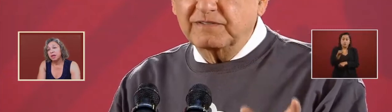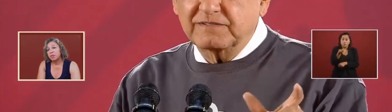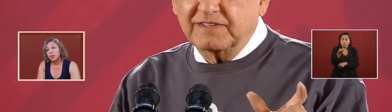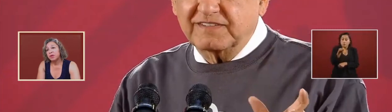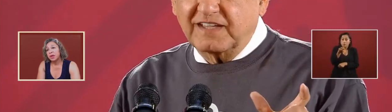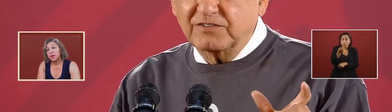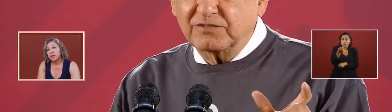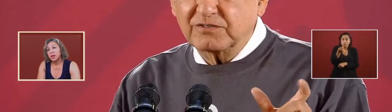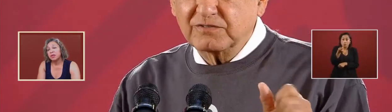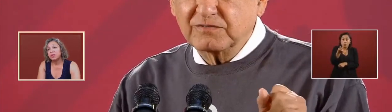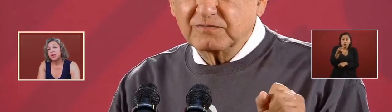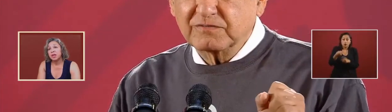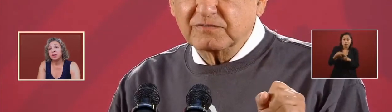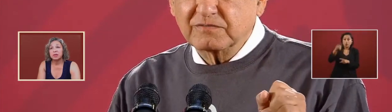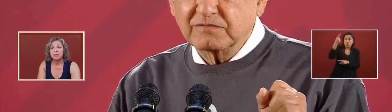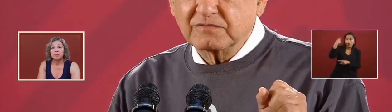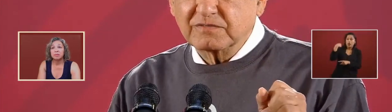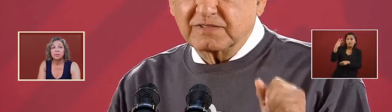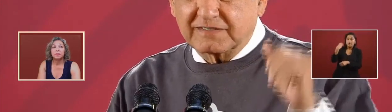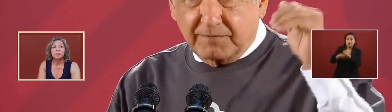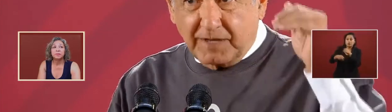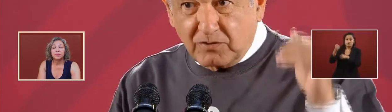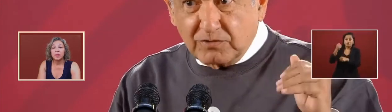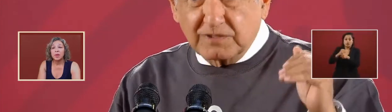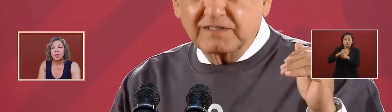in a period in three years